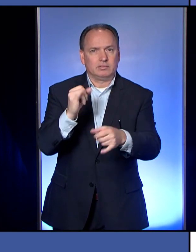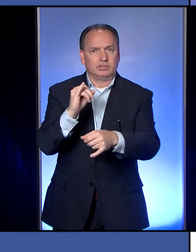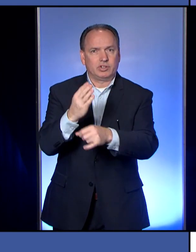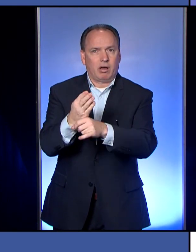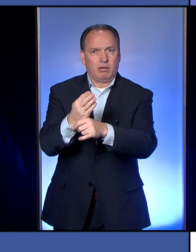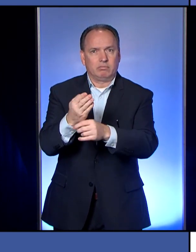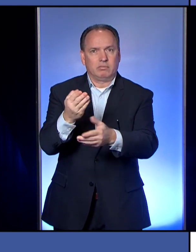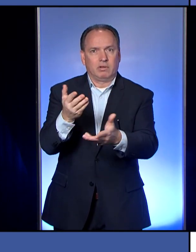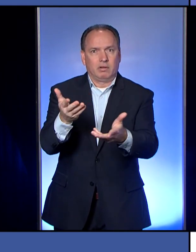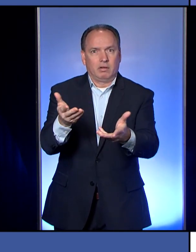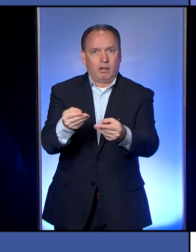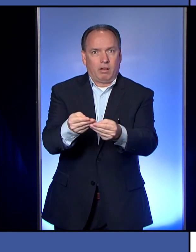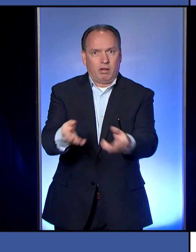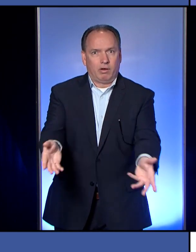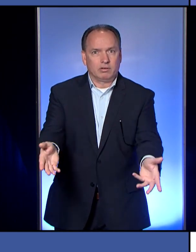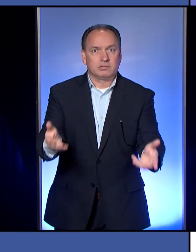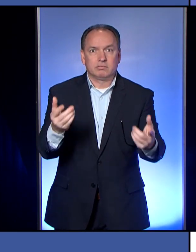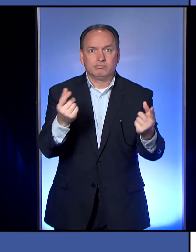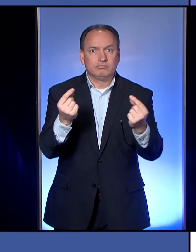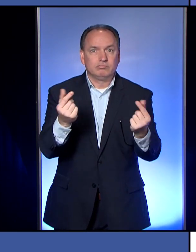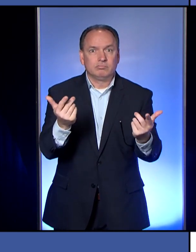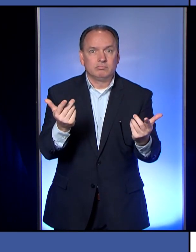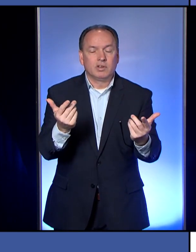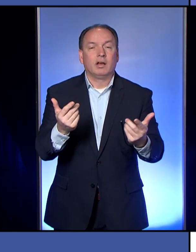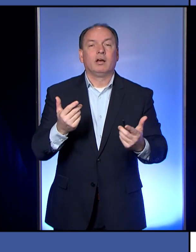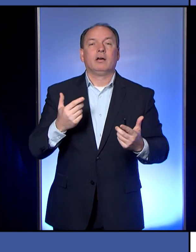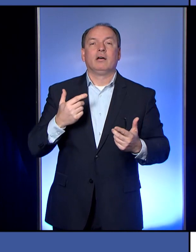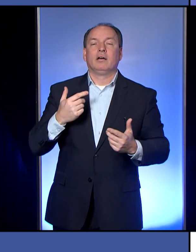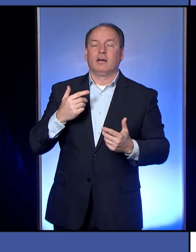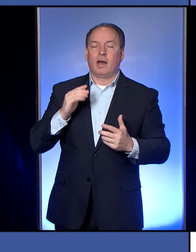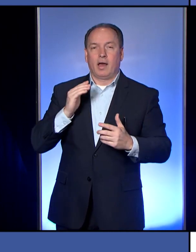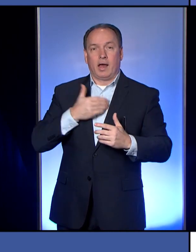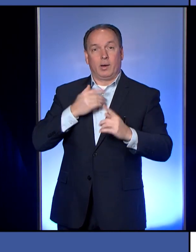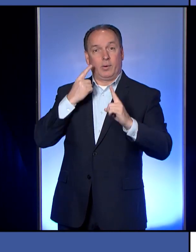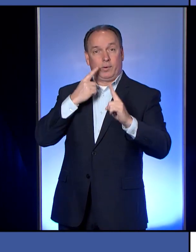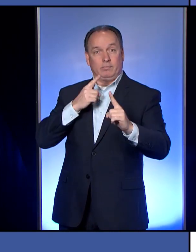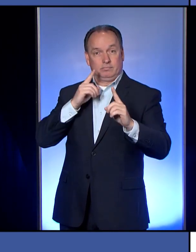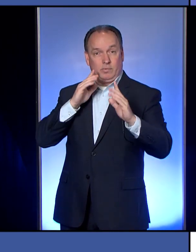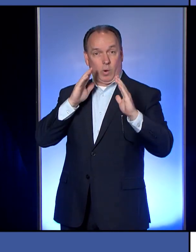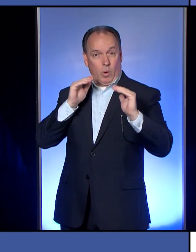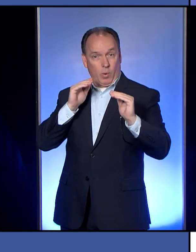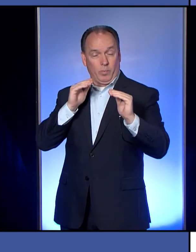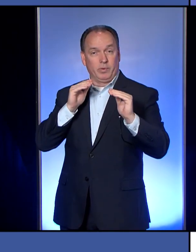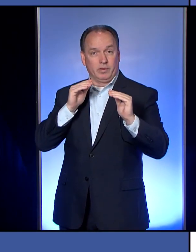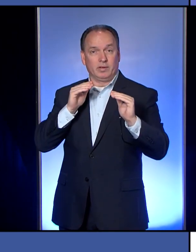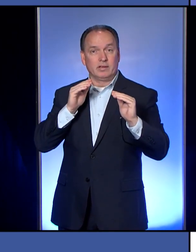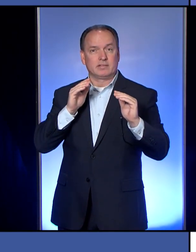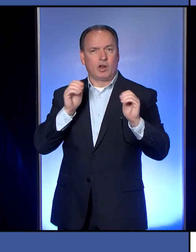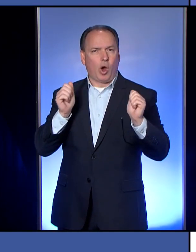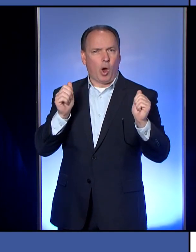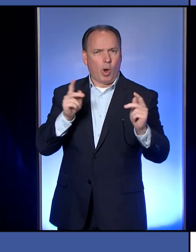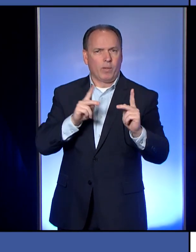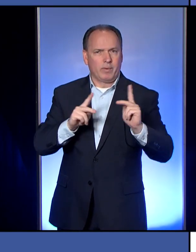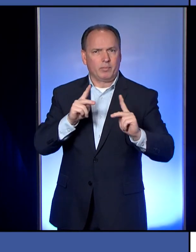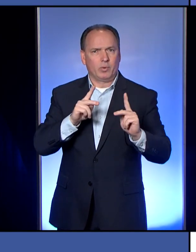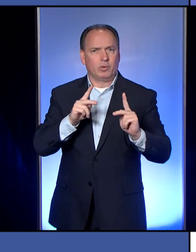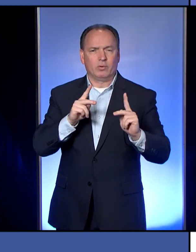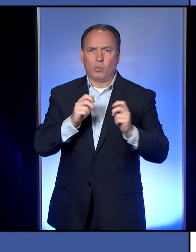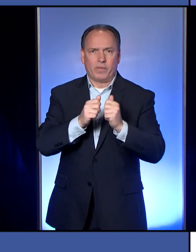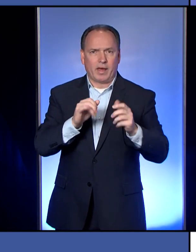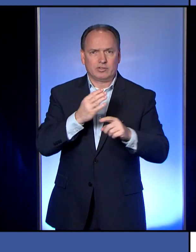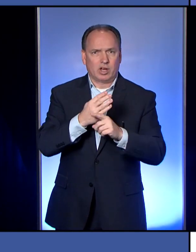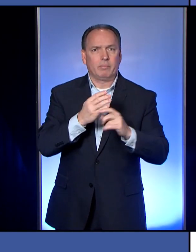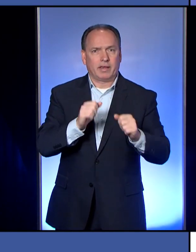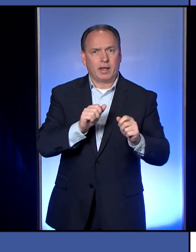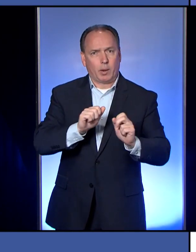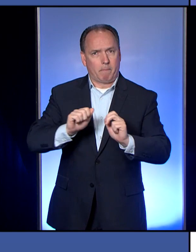So the hope is when this is over that all of those people can get back to work where they worked and our businesses will be up and going. But the